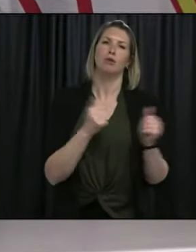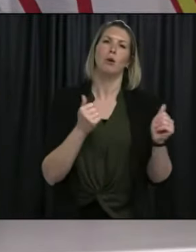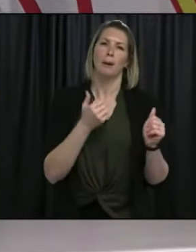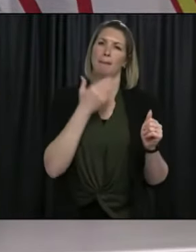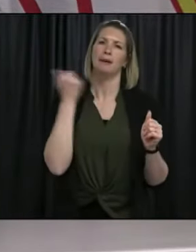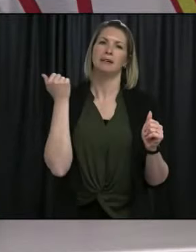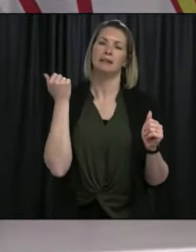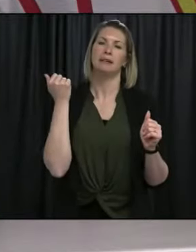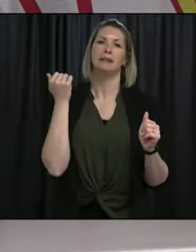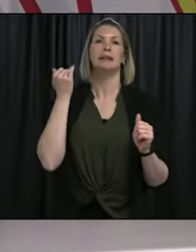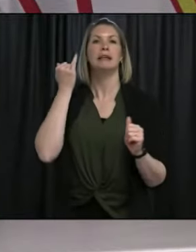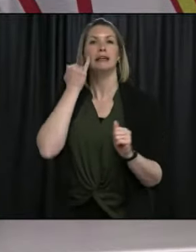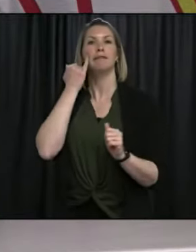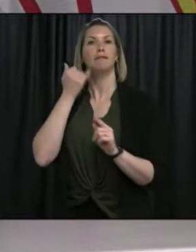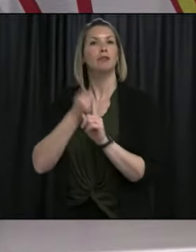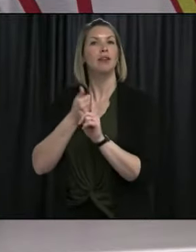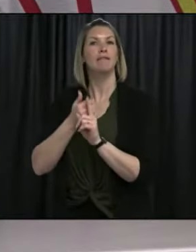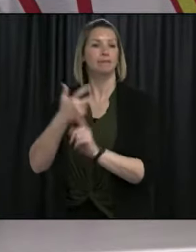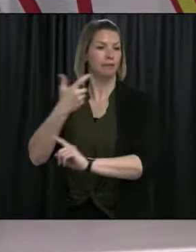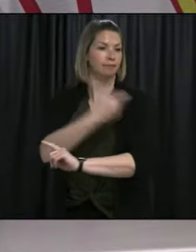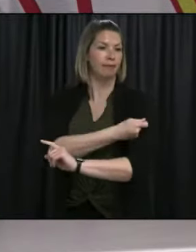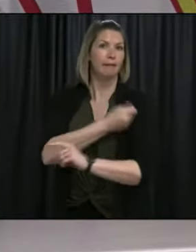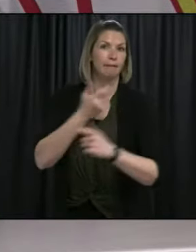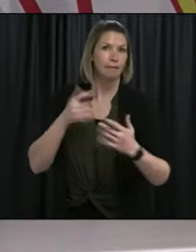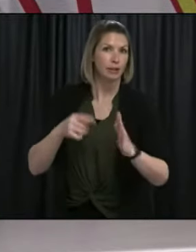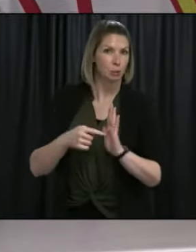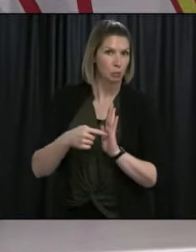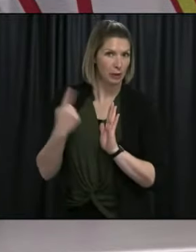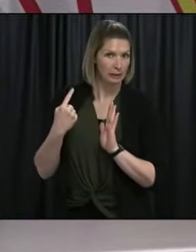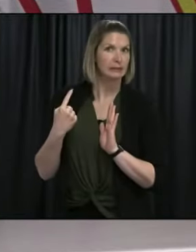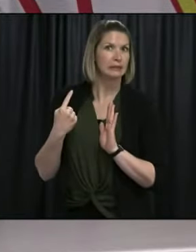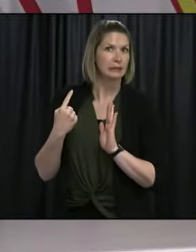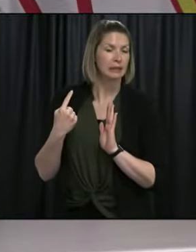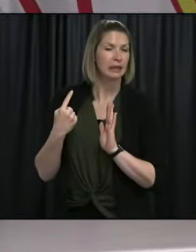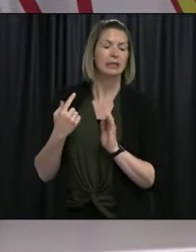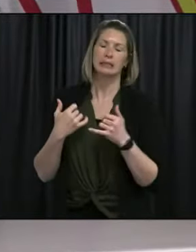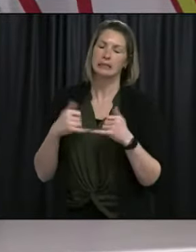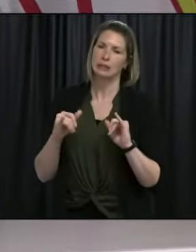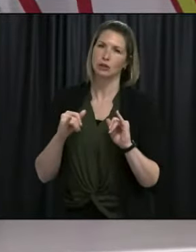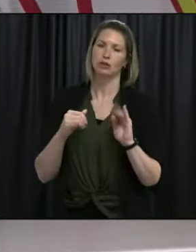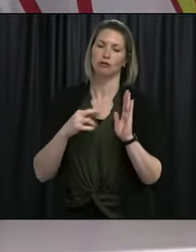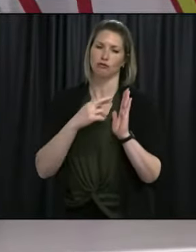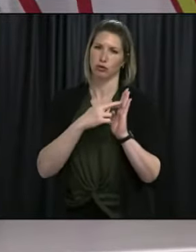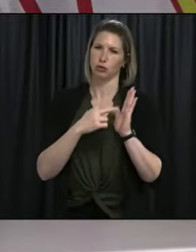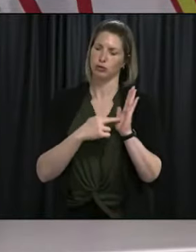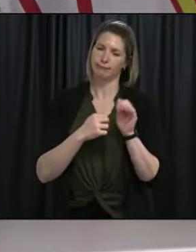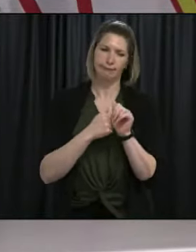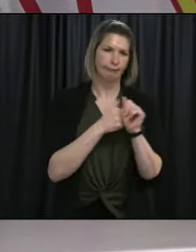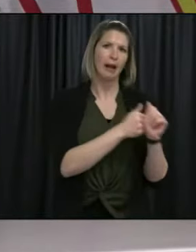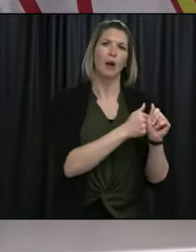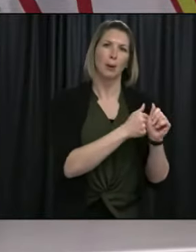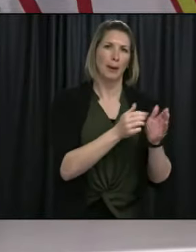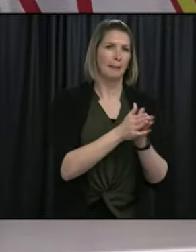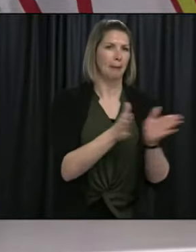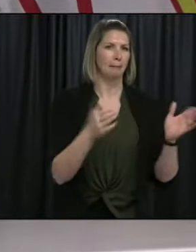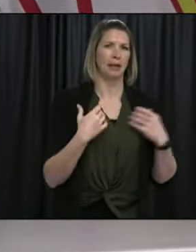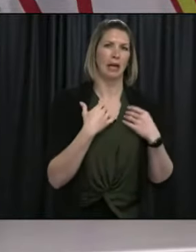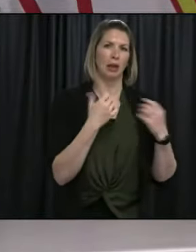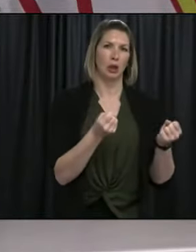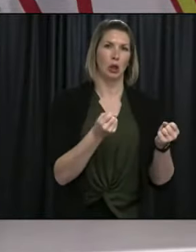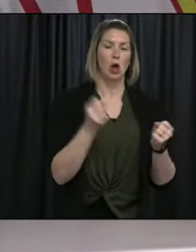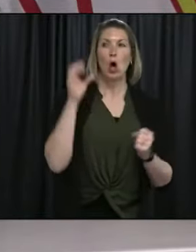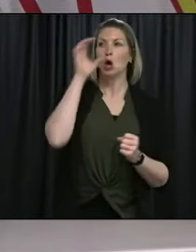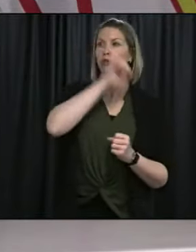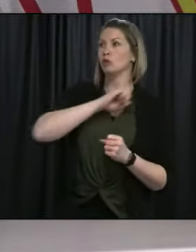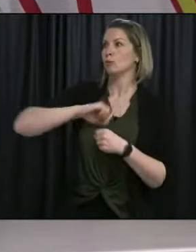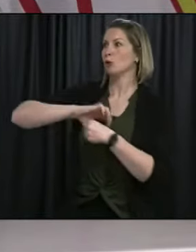you must still adhere to the public health recommendations at this time. Do not assume that COVID is not here.